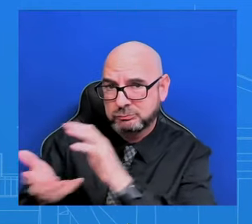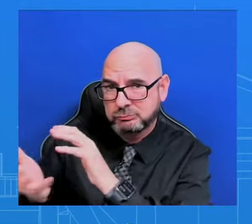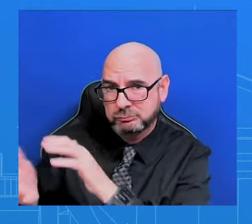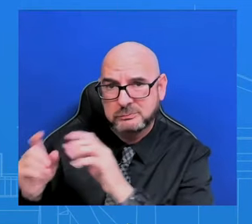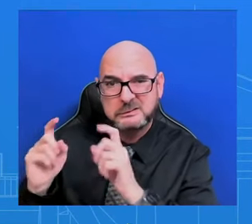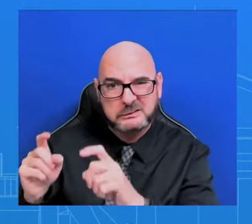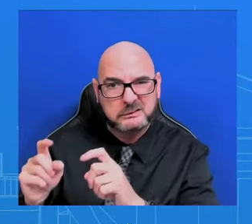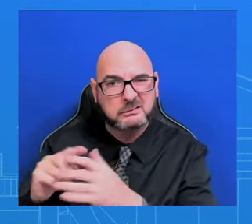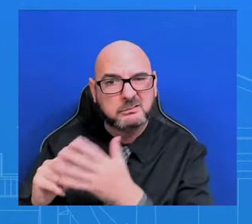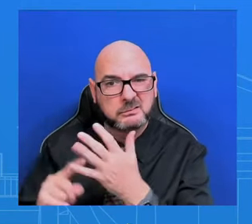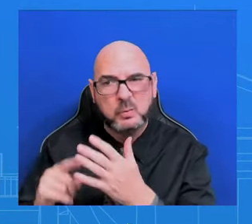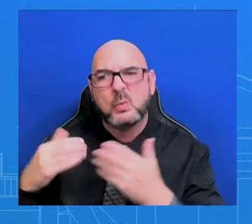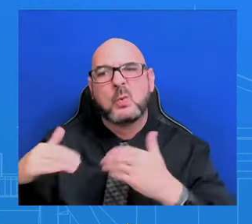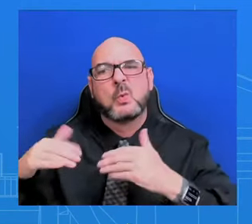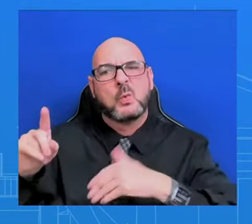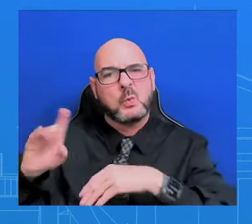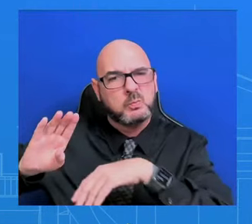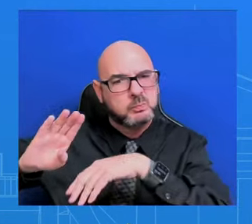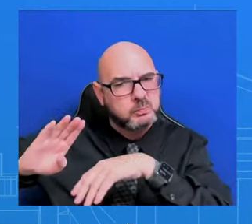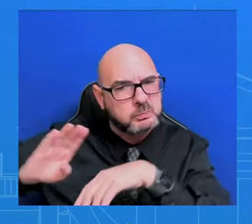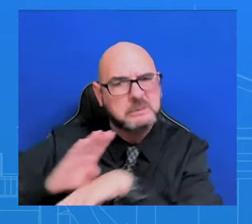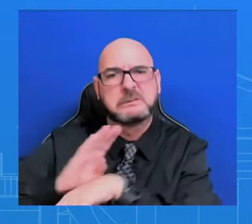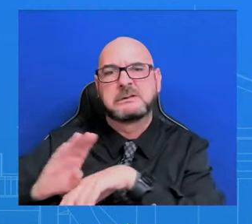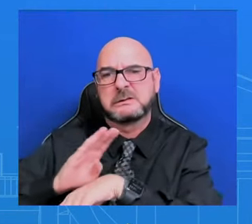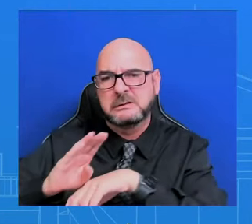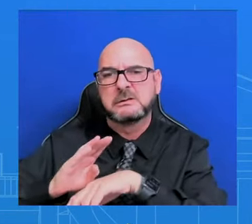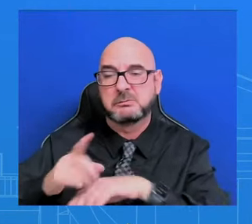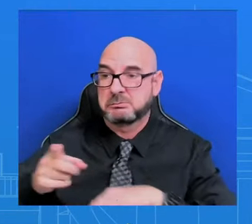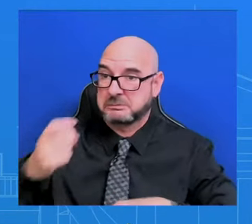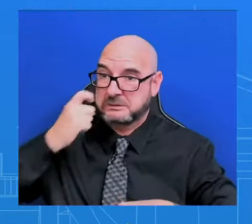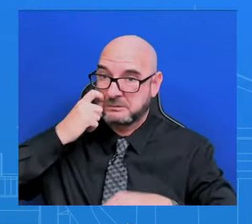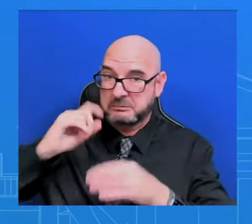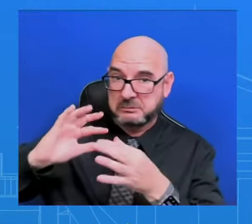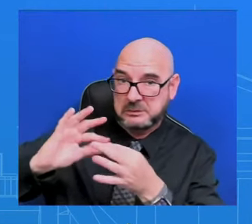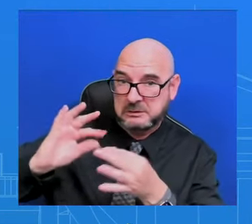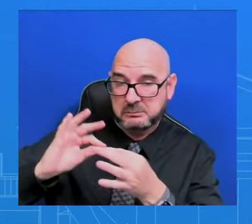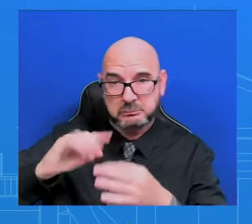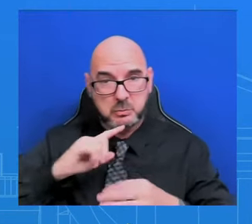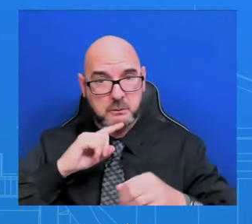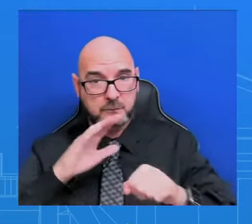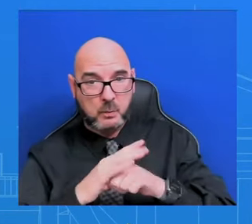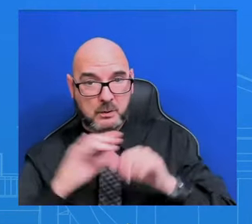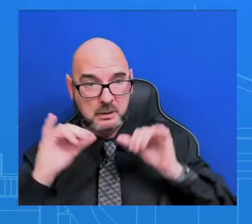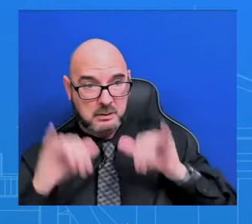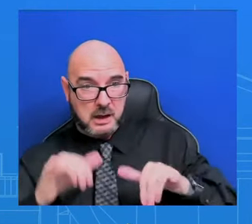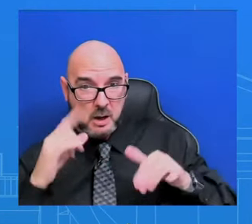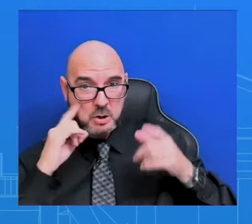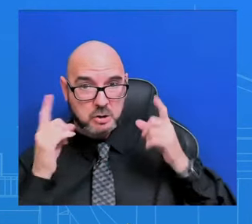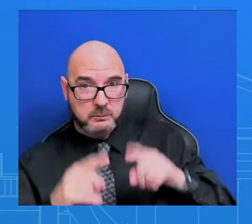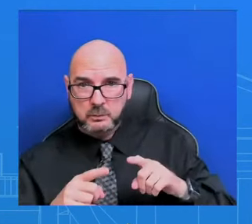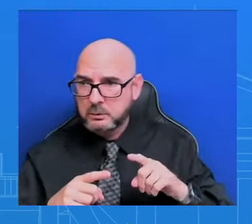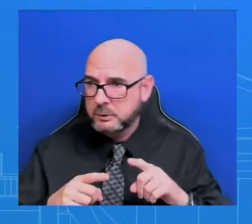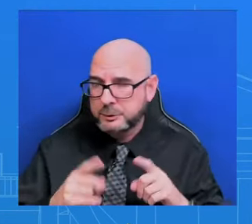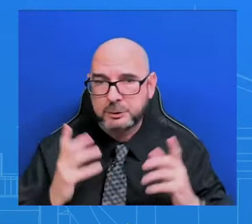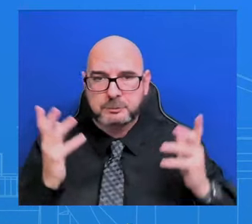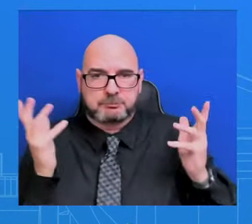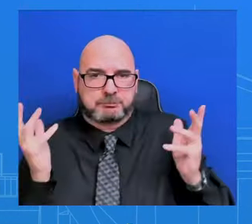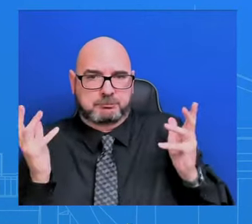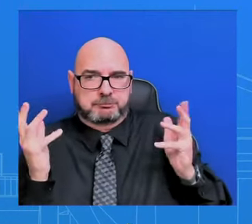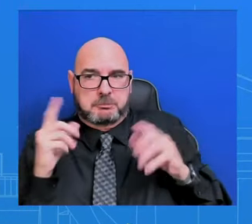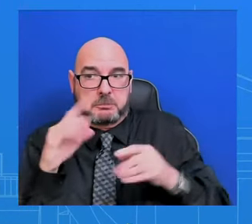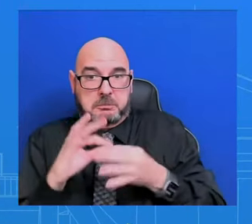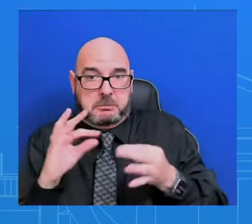these reports that those are the parameters of a deal that's being discussed. The last thing I'll leave you with is that, as I've said before,